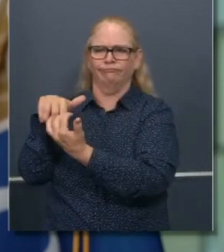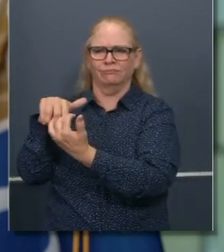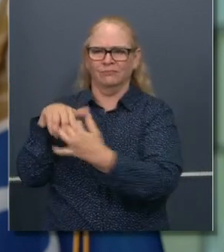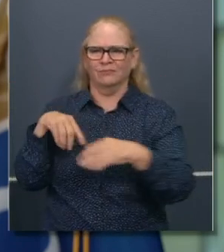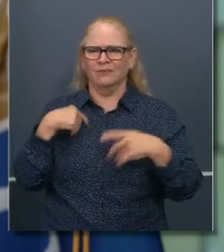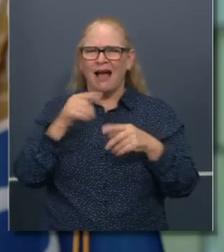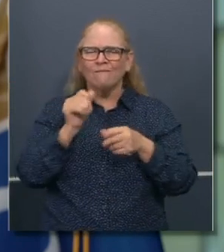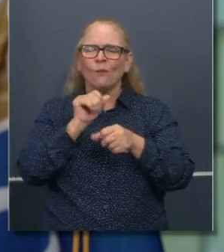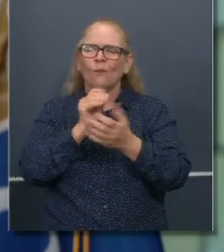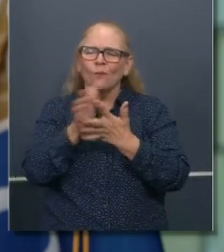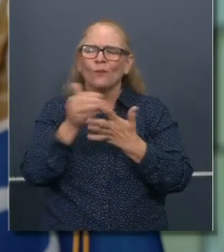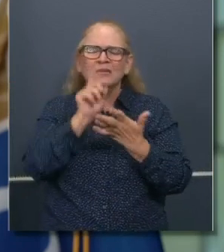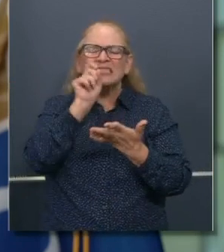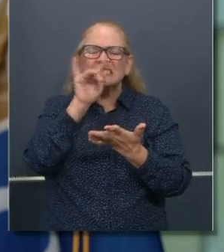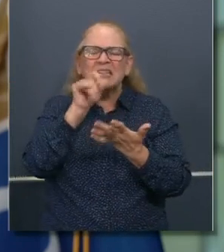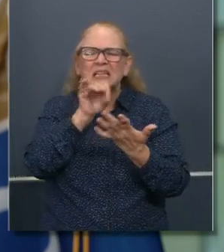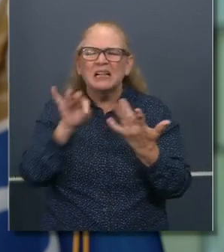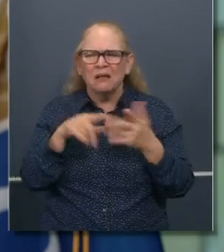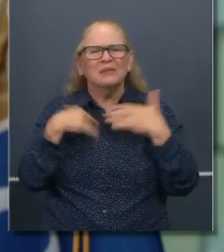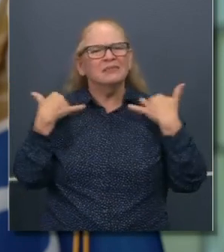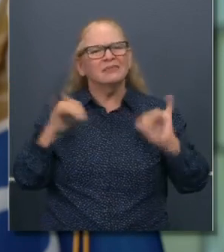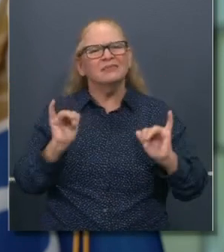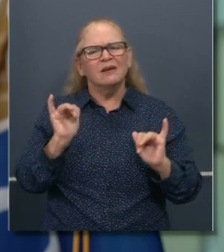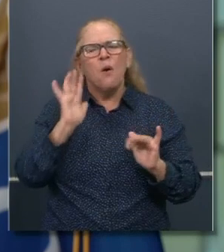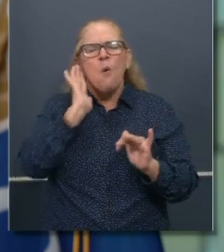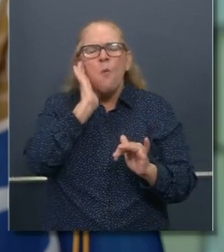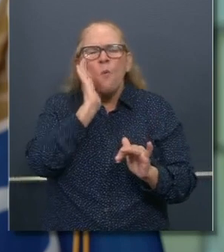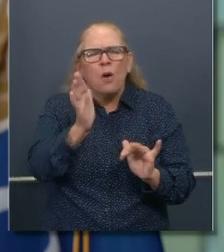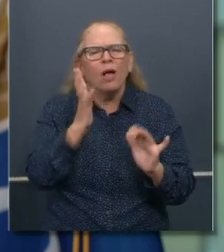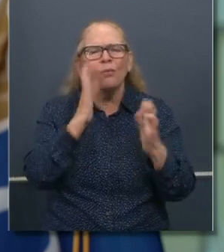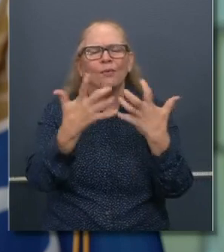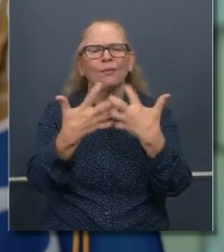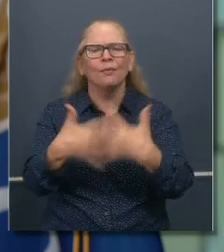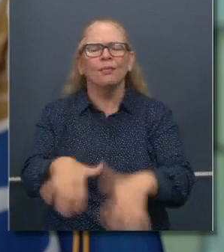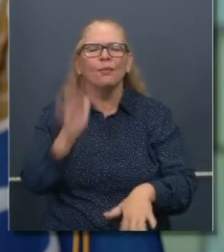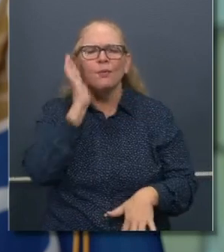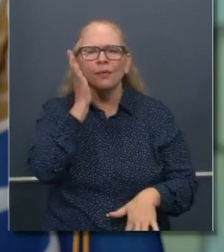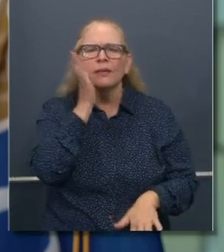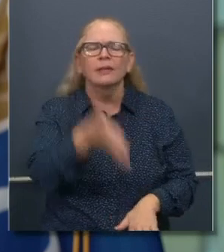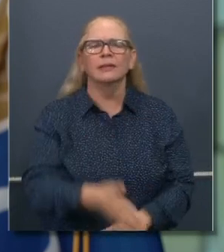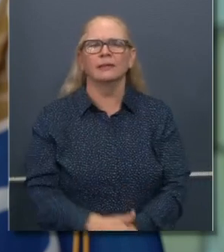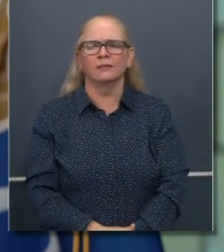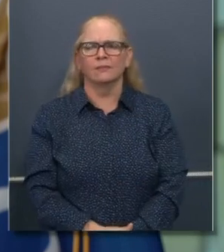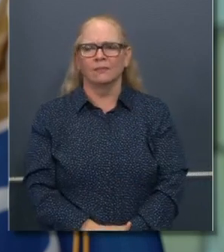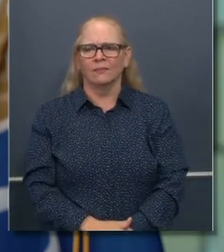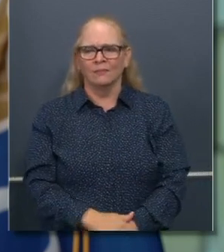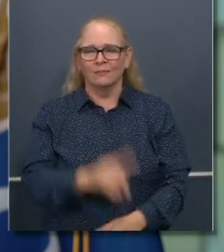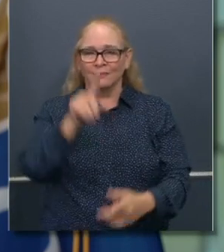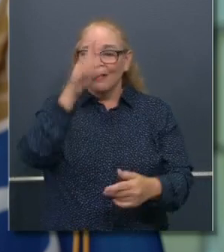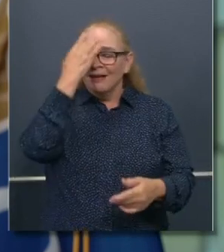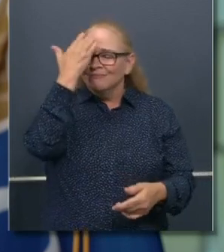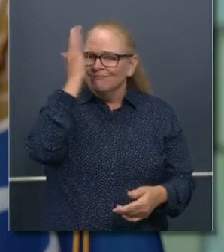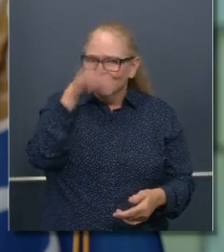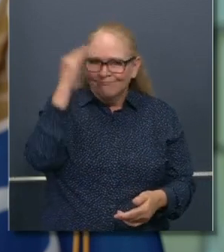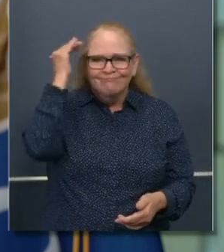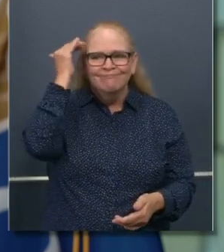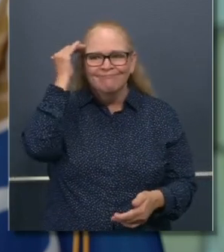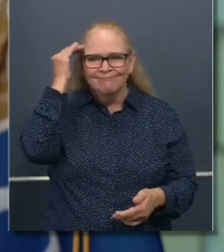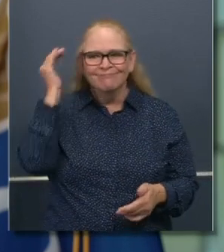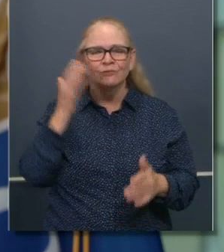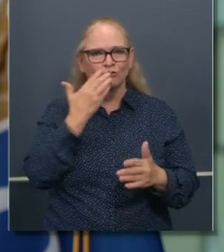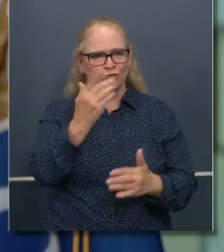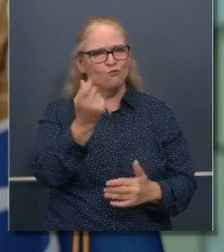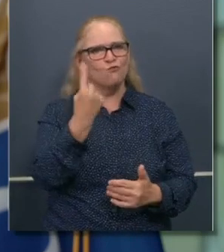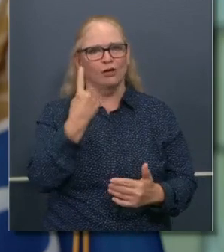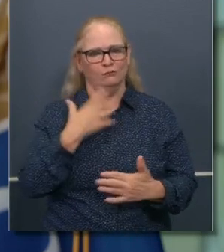And so I'm, I'm confident that we'll get to where we need to go, but I'm very cognizant and I think it's a very good question, very cognizant